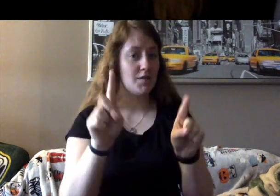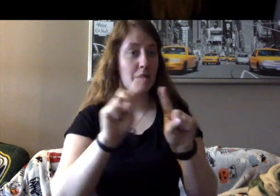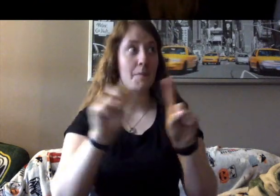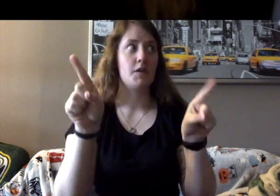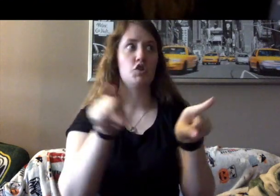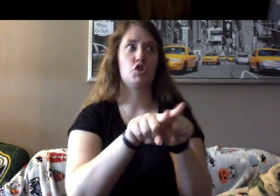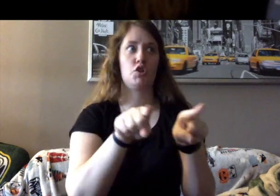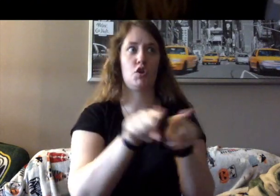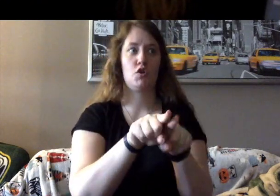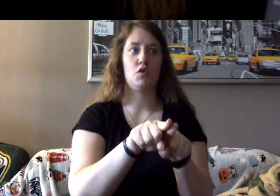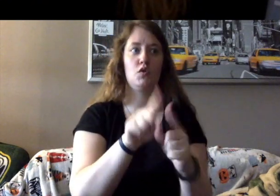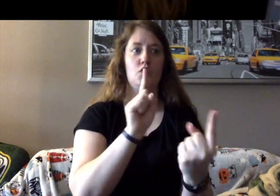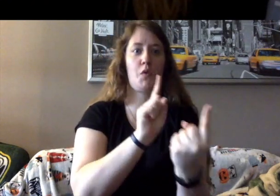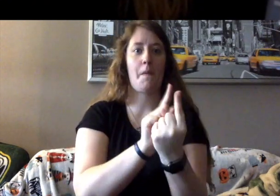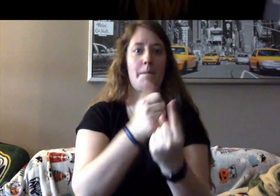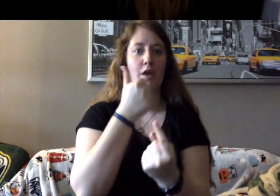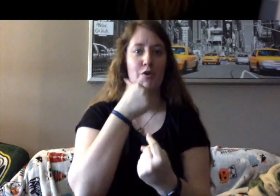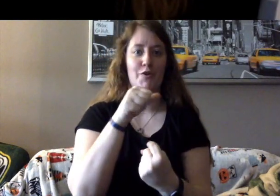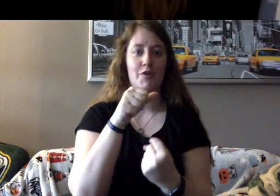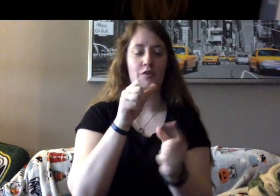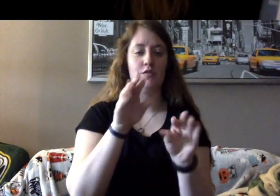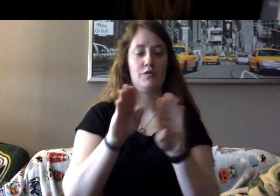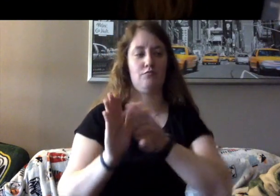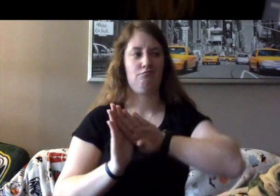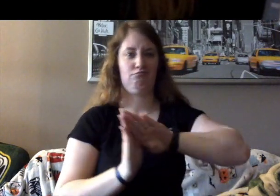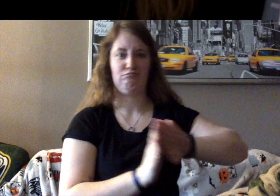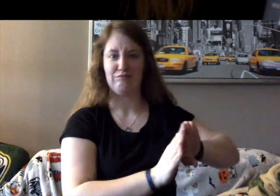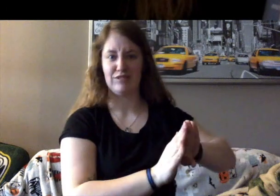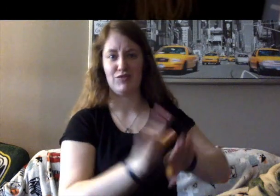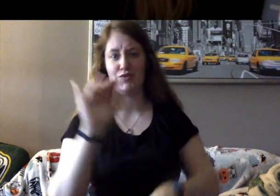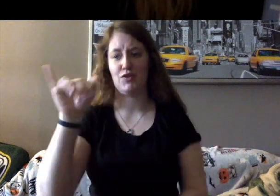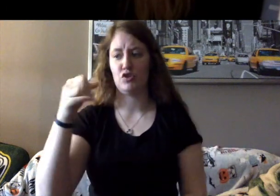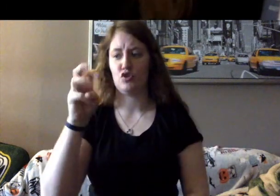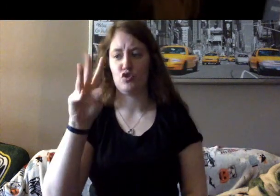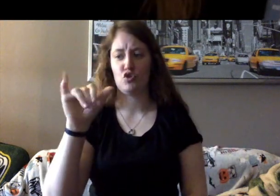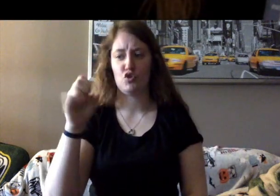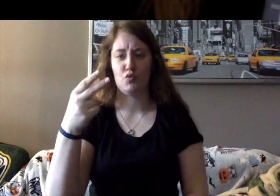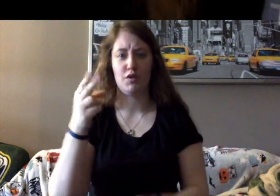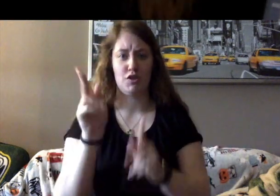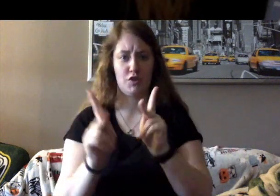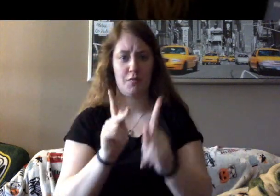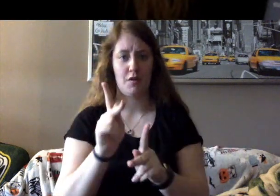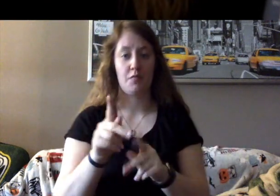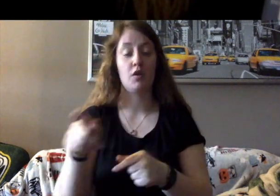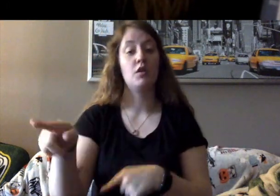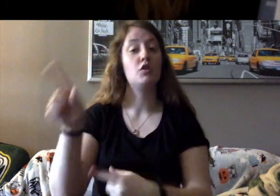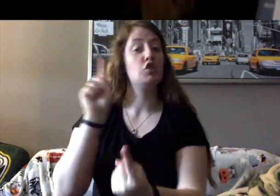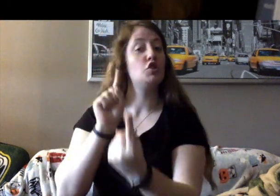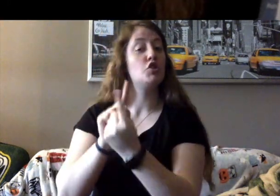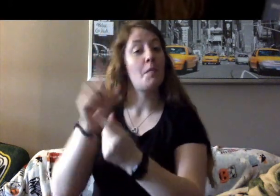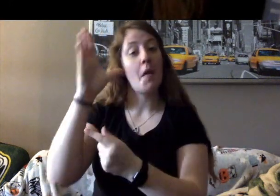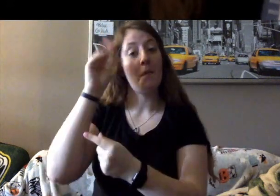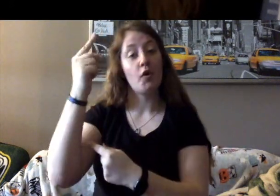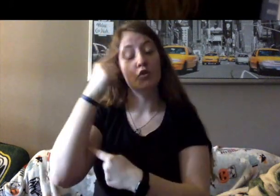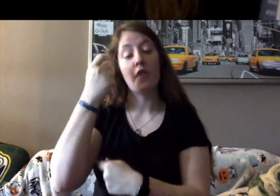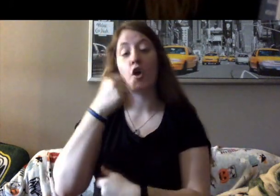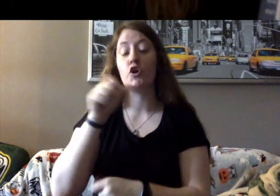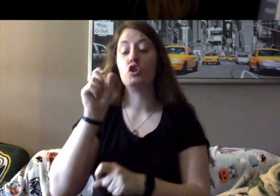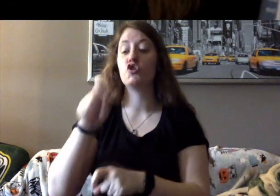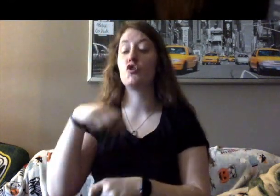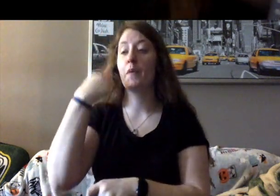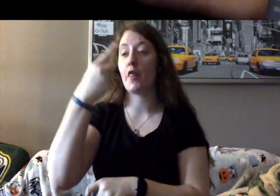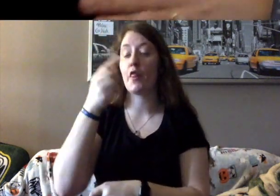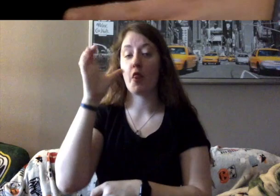Jews from their clubs. She met boys who thought girls should be looking for husbands. And then she met